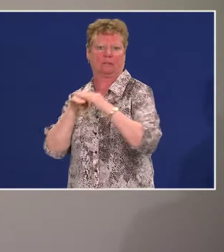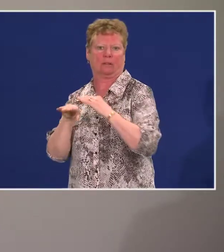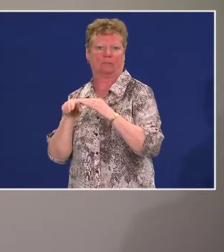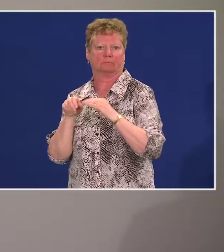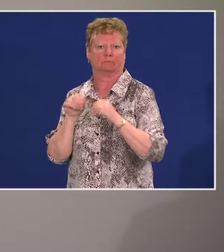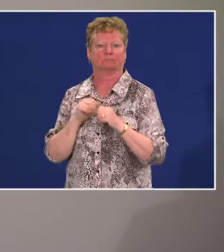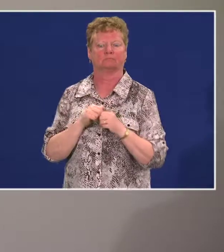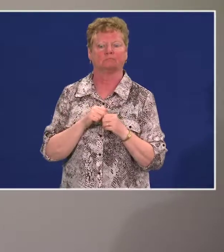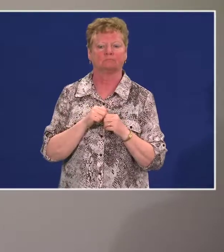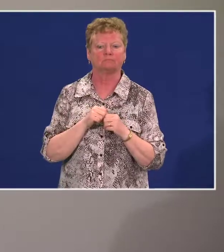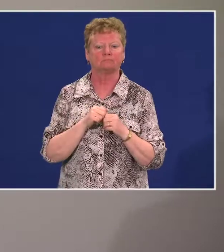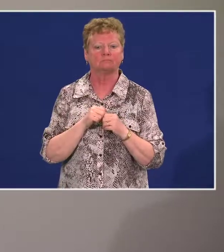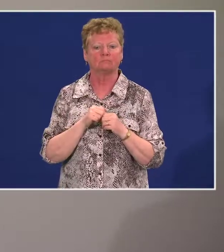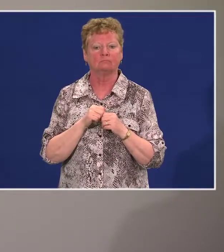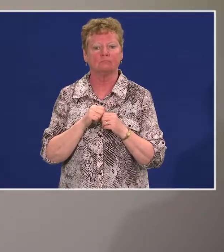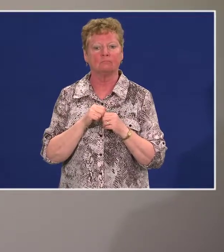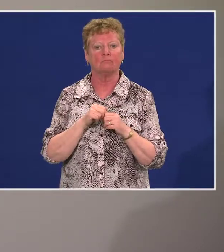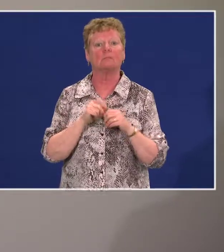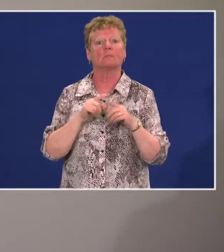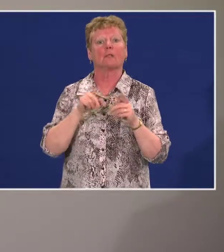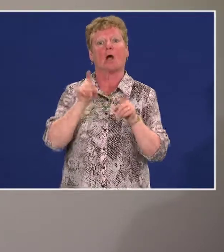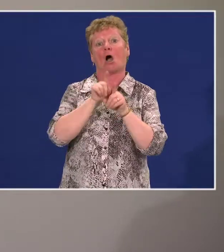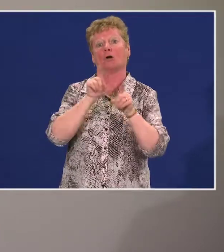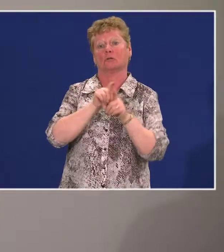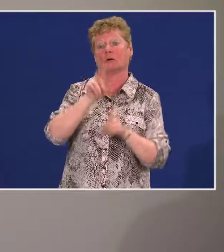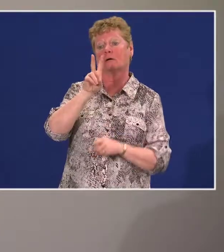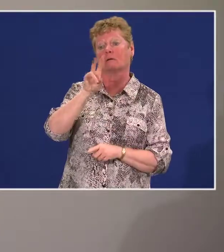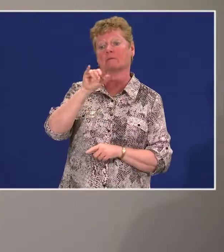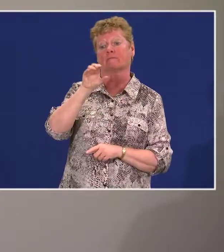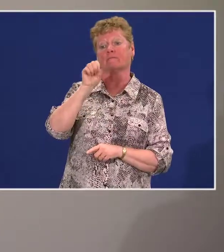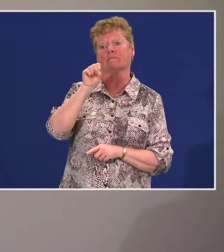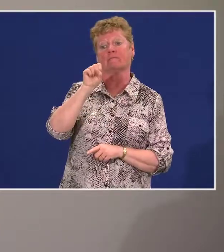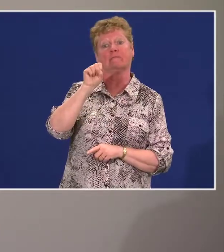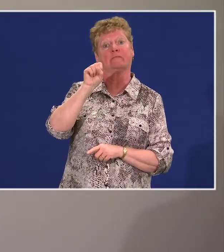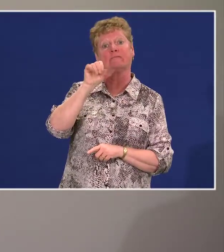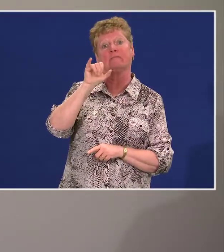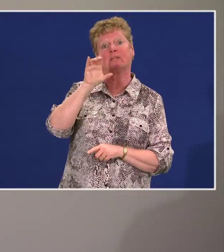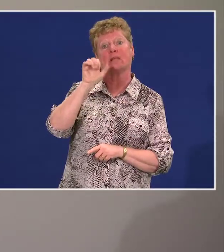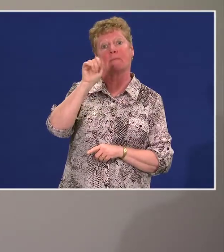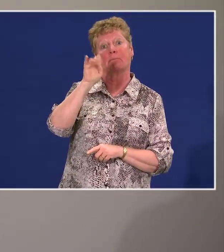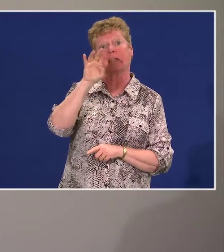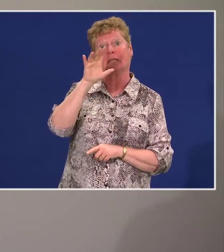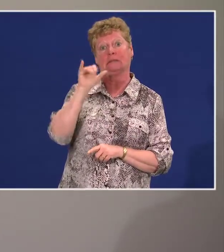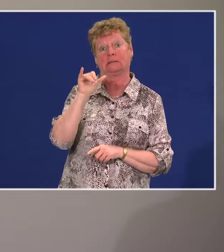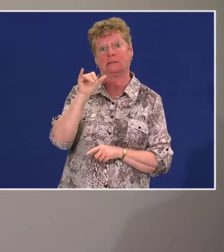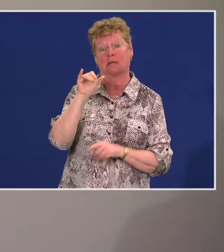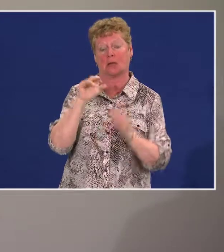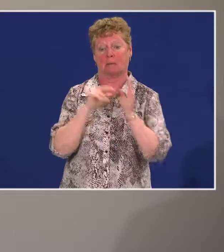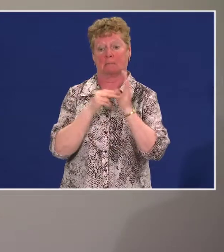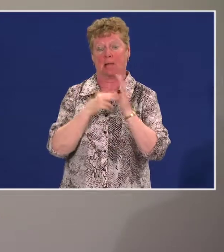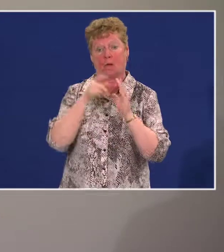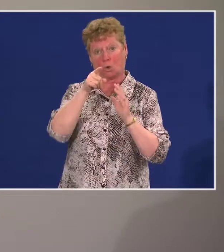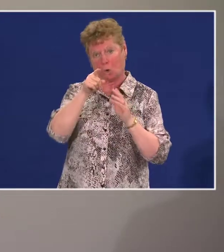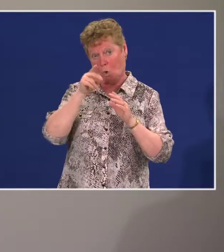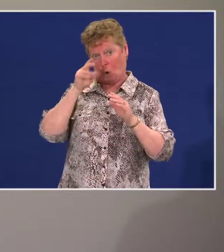just explain to you what visitability means. Visitability means that when you build a house, you